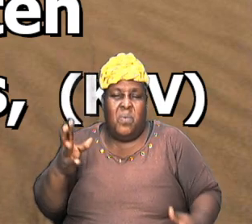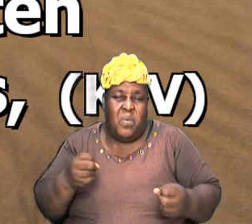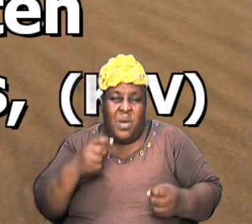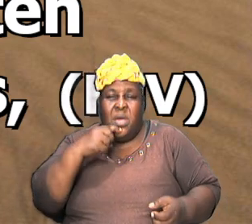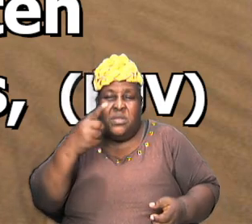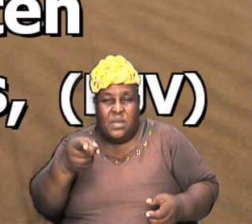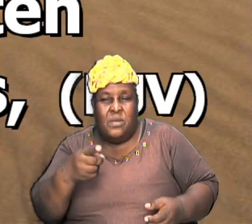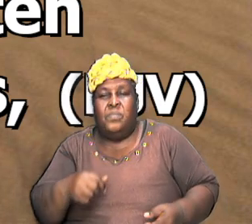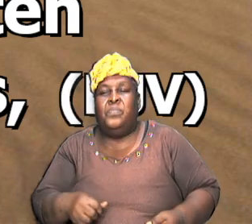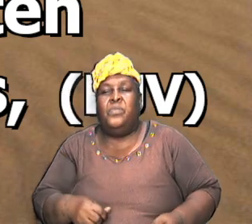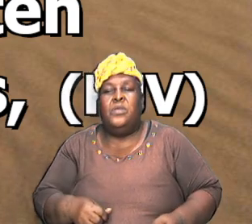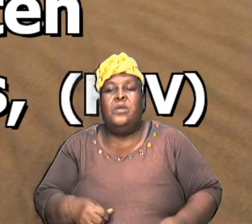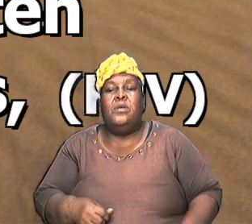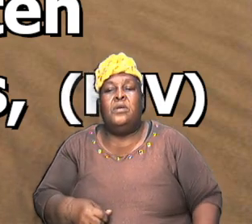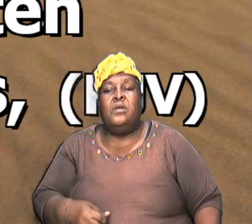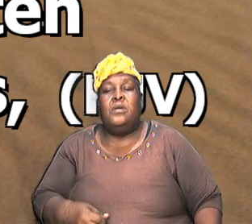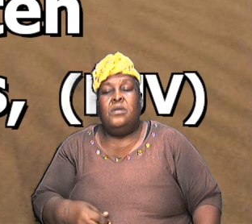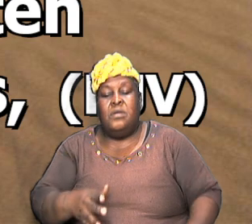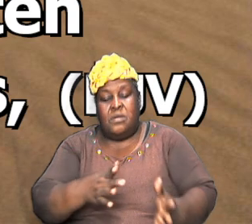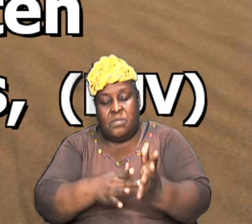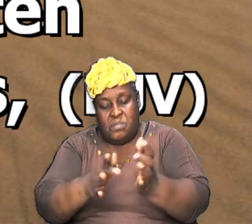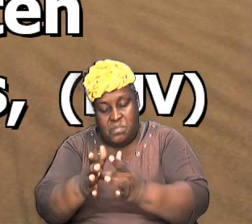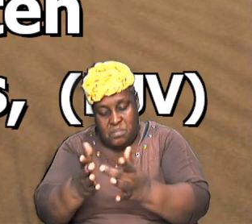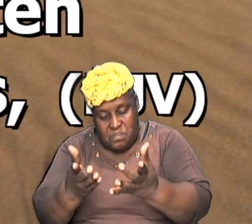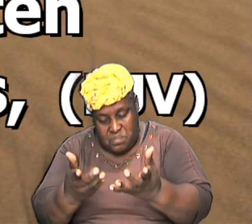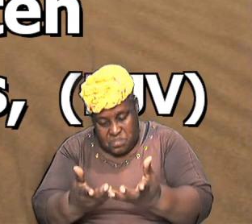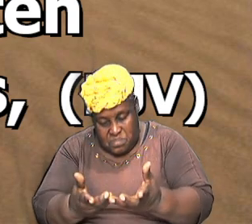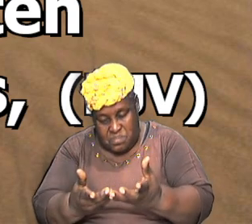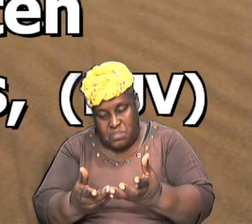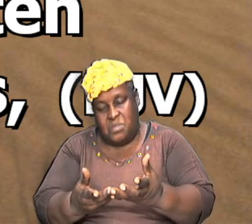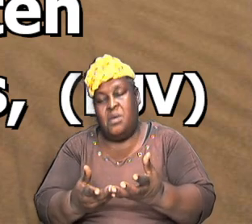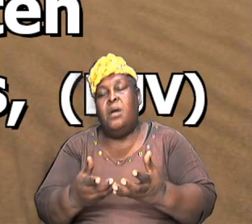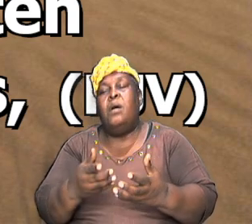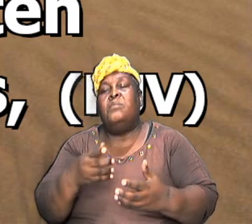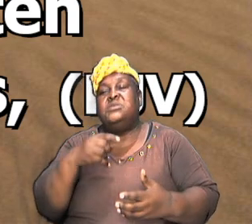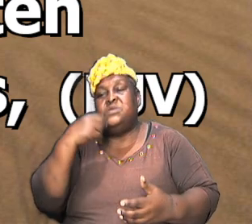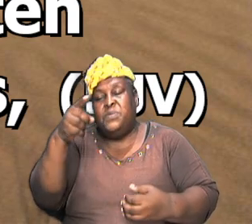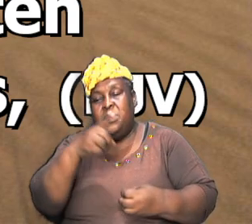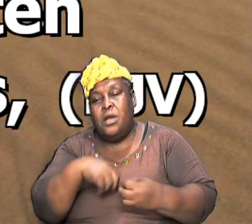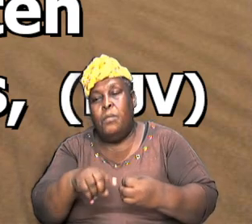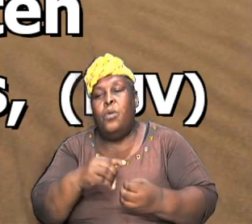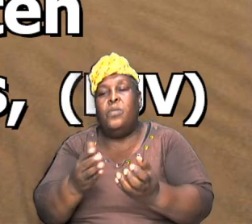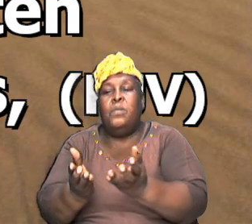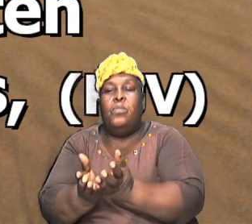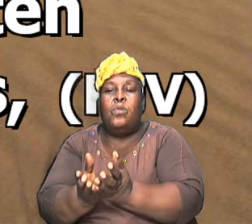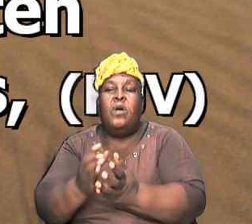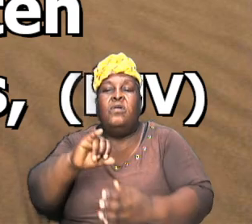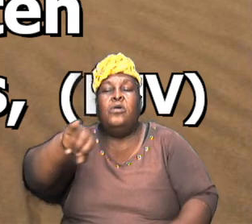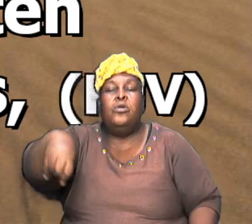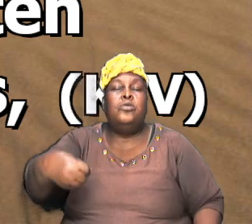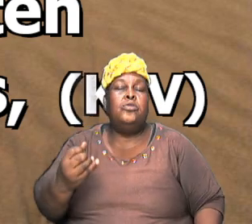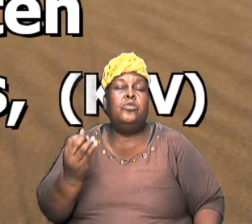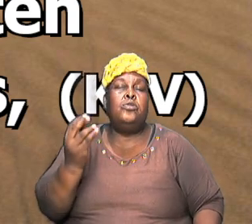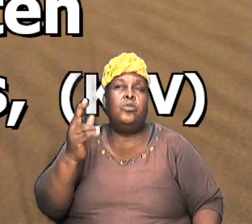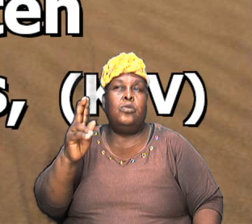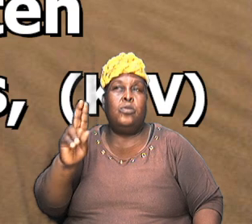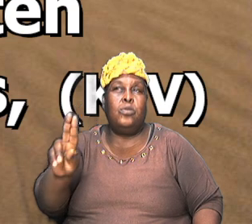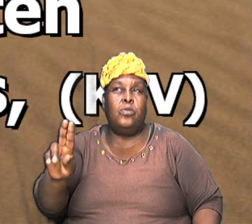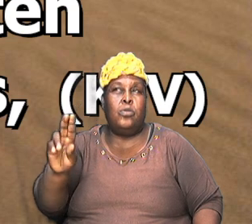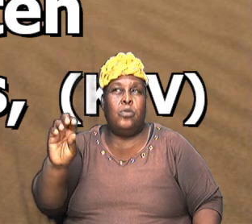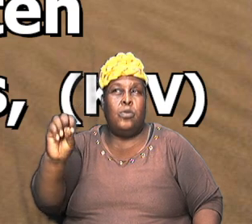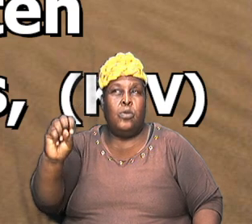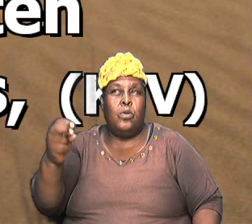there are books there the Bible makes reference to the book of Joshua and we will talk about it at another time